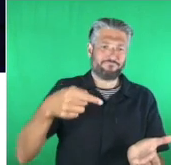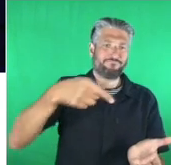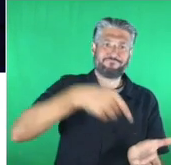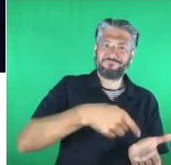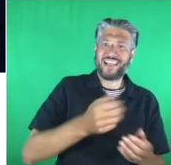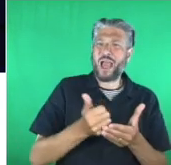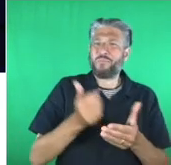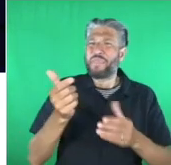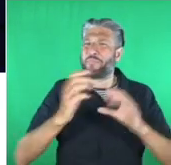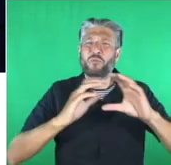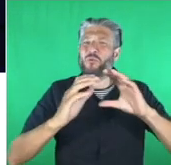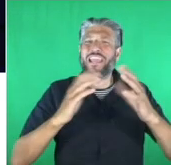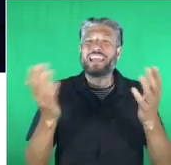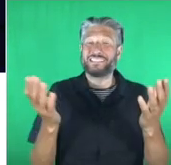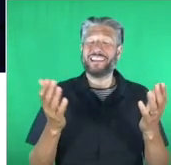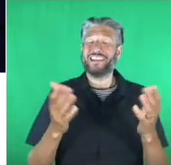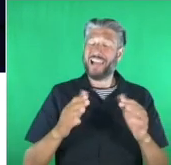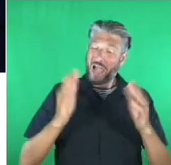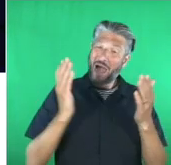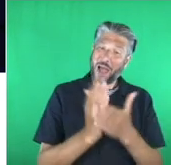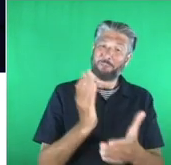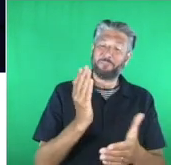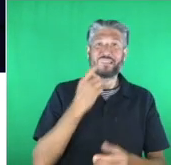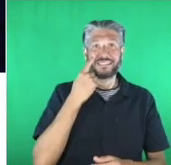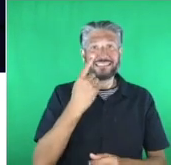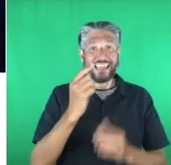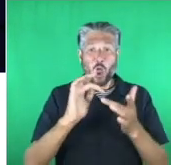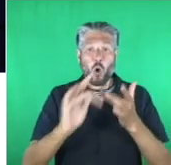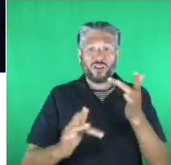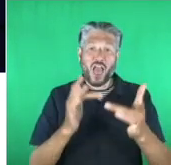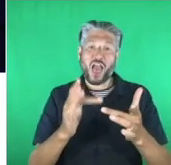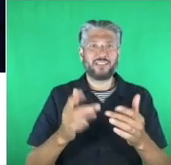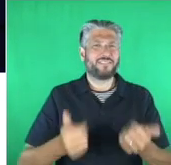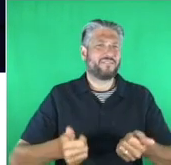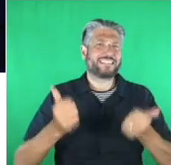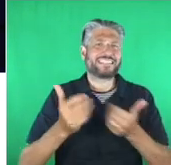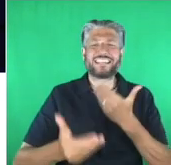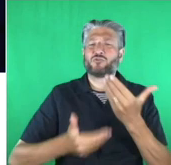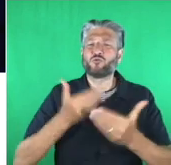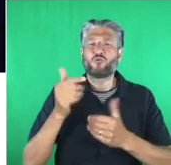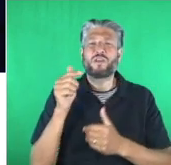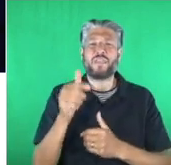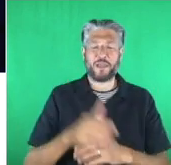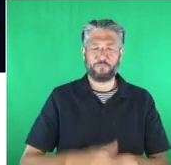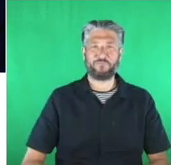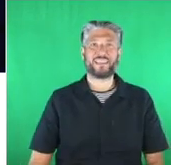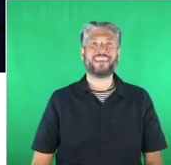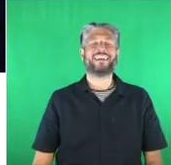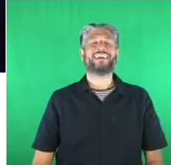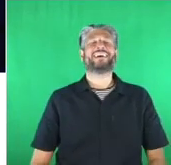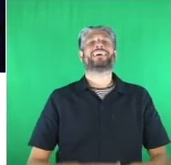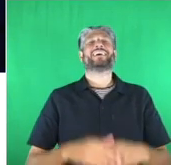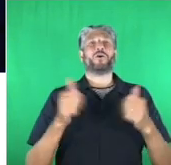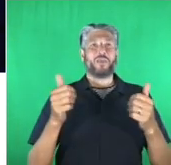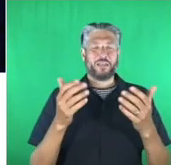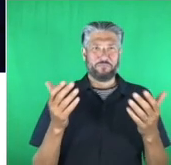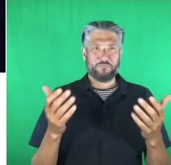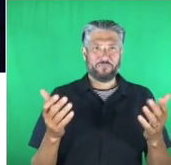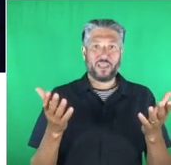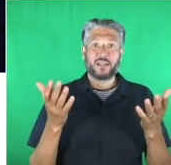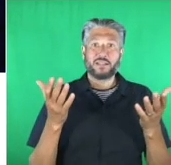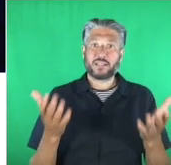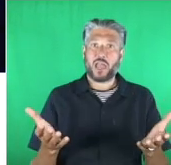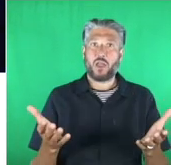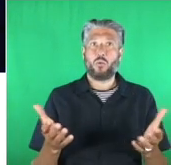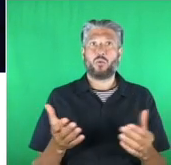online there's a fantastic story about it and it's brilliant. Next up singing soup I'm sure. Okay another humbling category I'm sure you'll